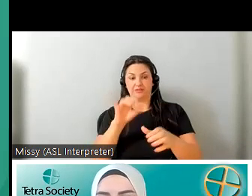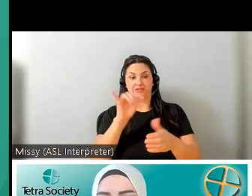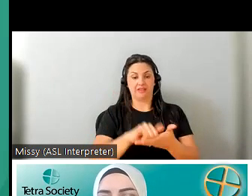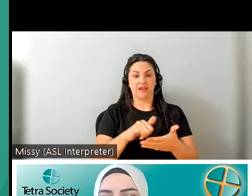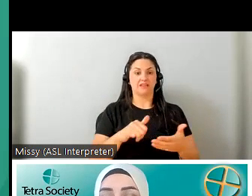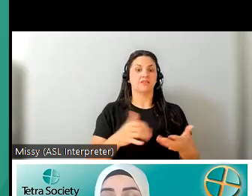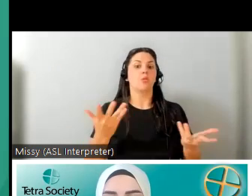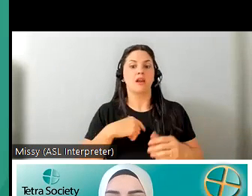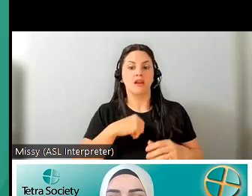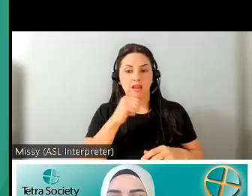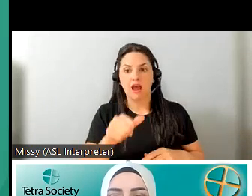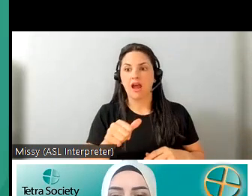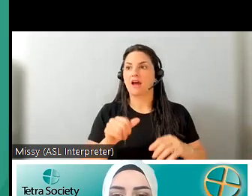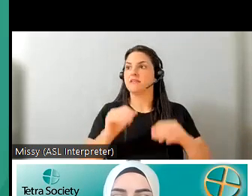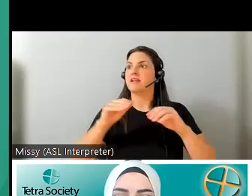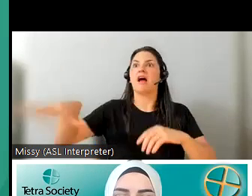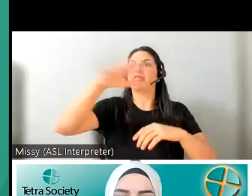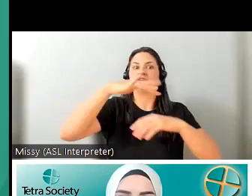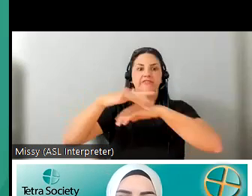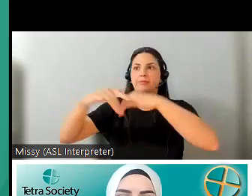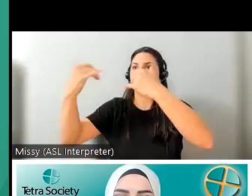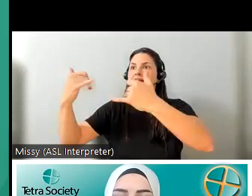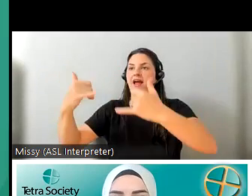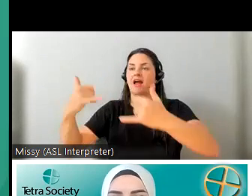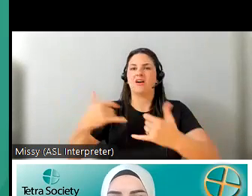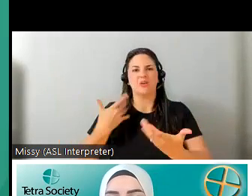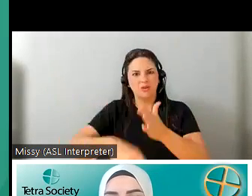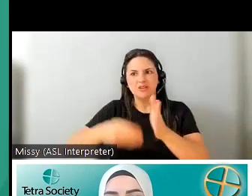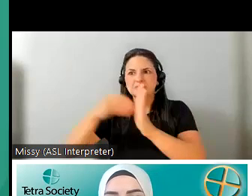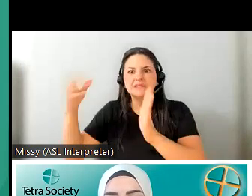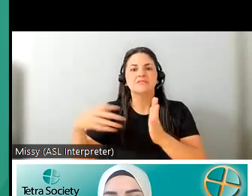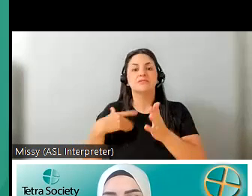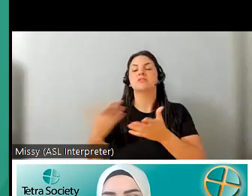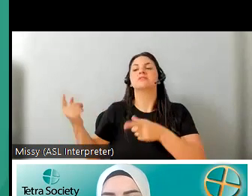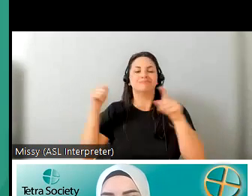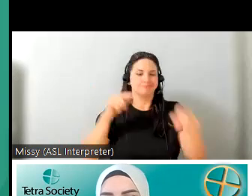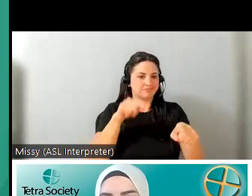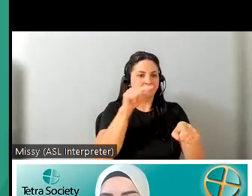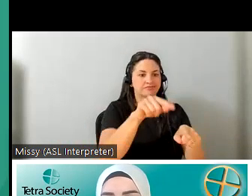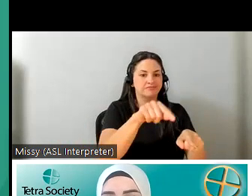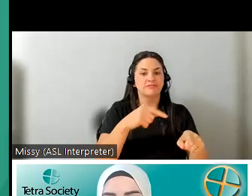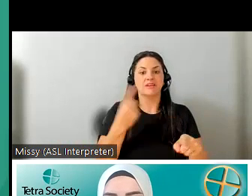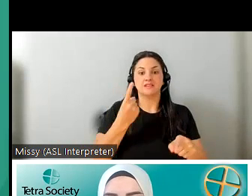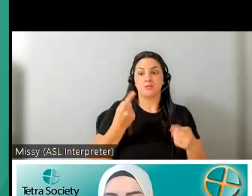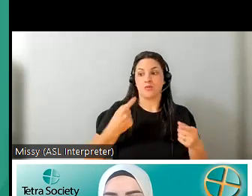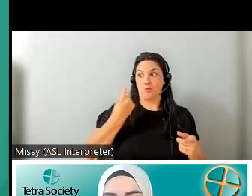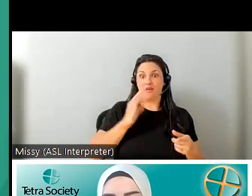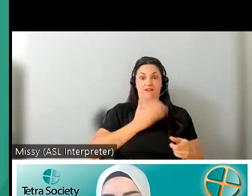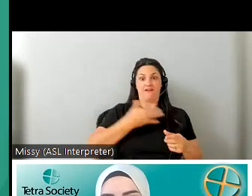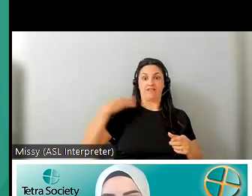available cost prohibitive etc so this is a height adjustable chair that was built from some of our volunteers